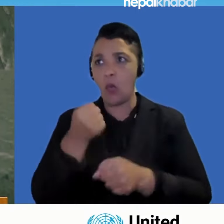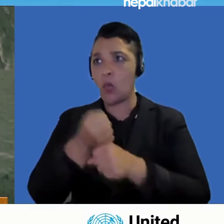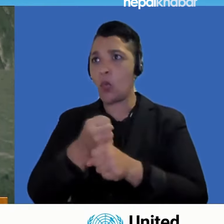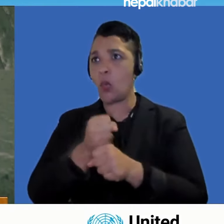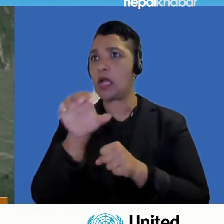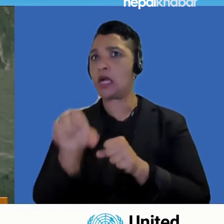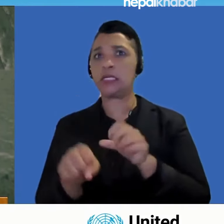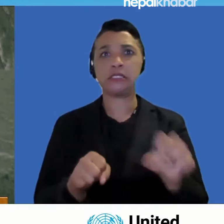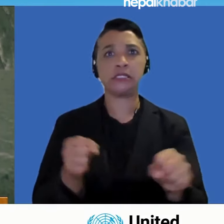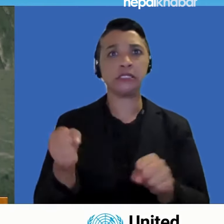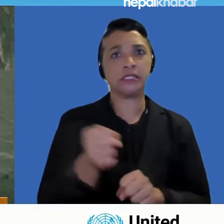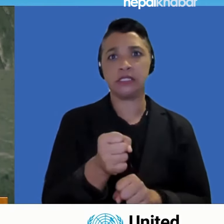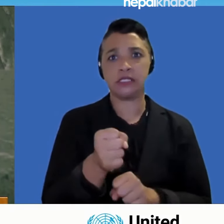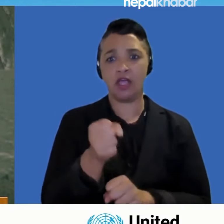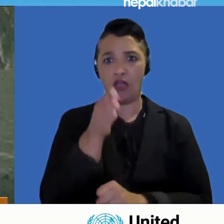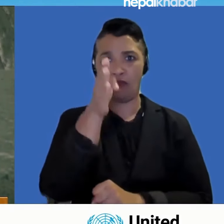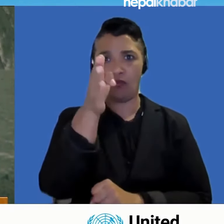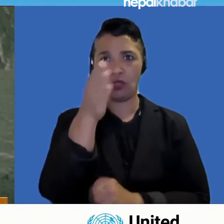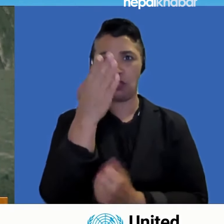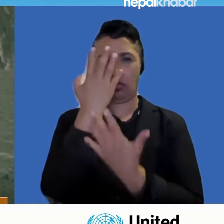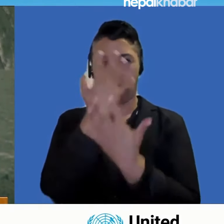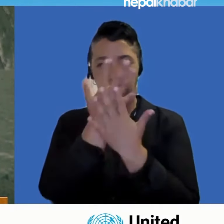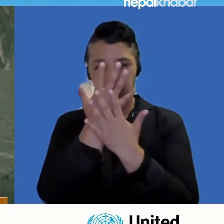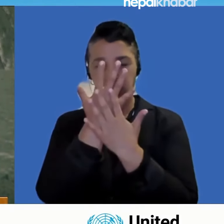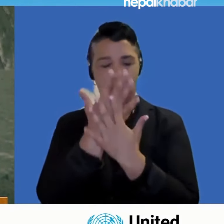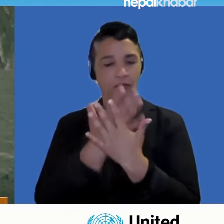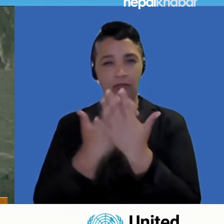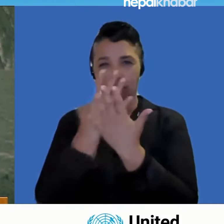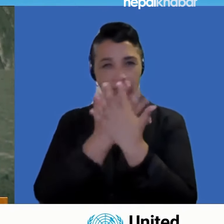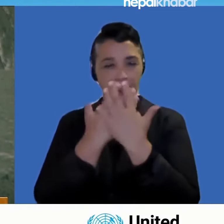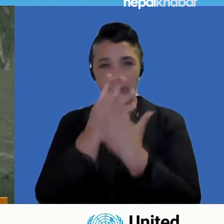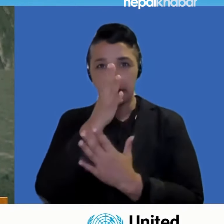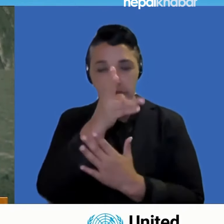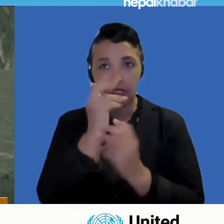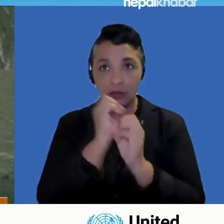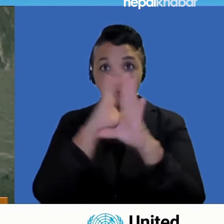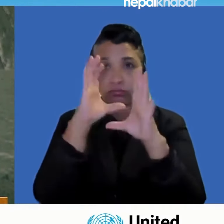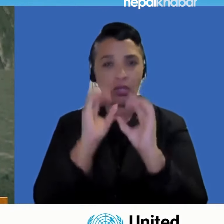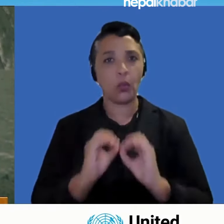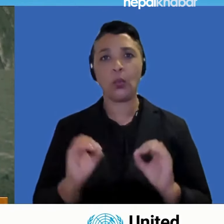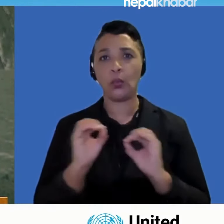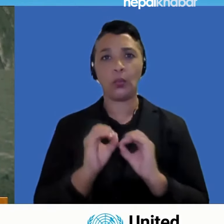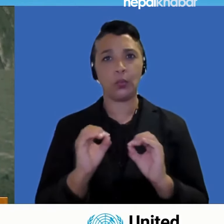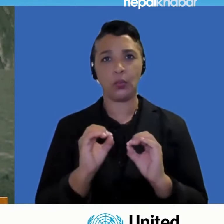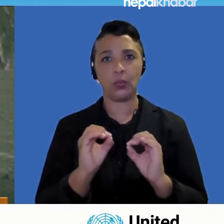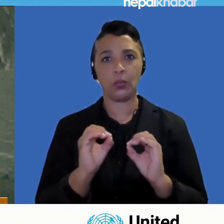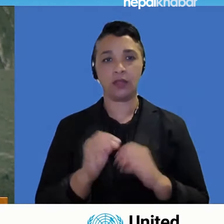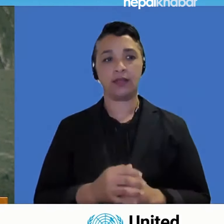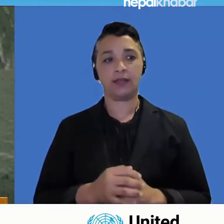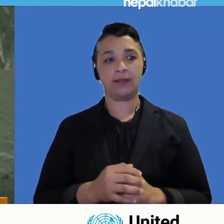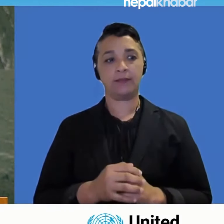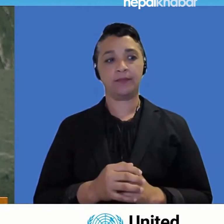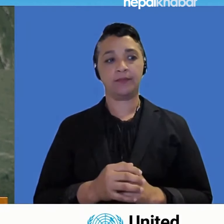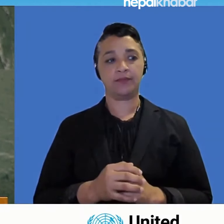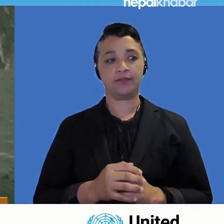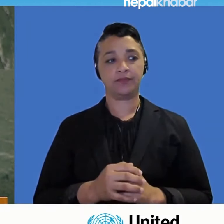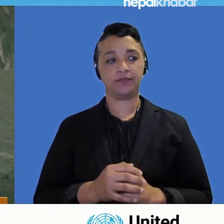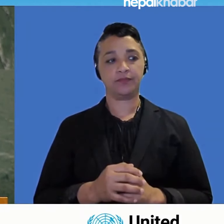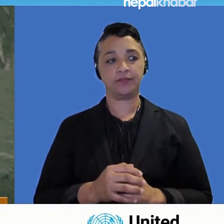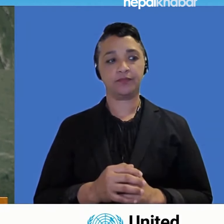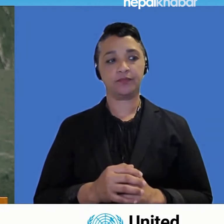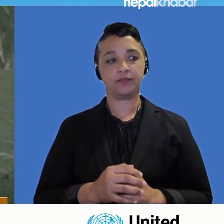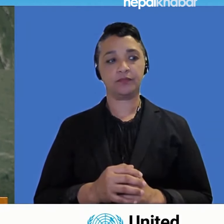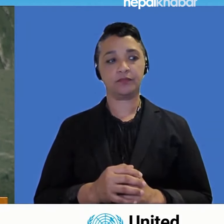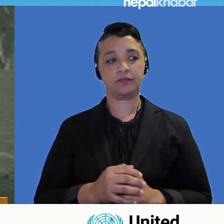Nothing could be more unjust and unethical than to be ignorant to the fact